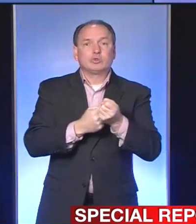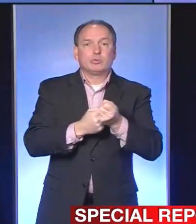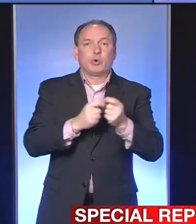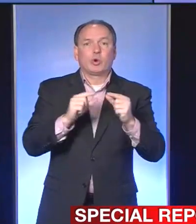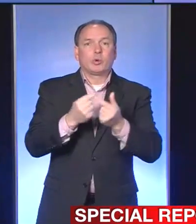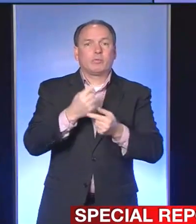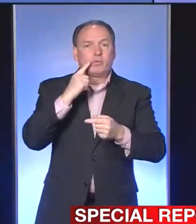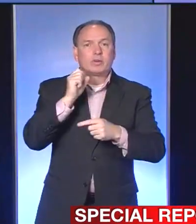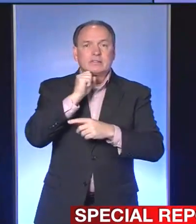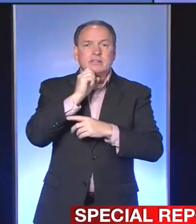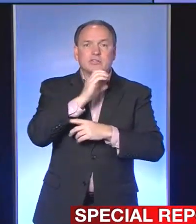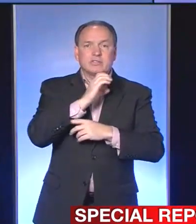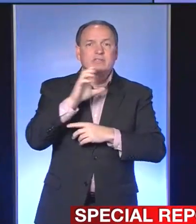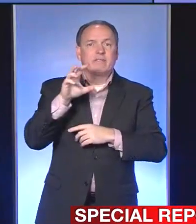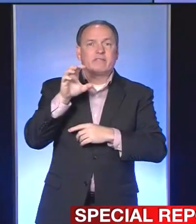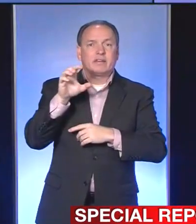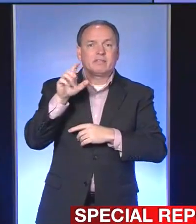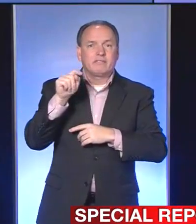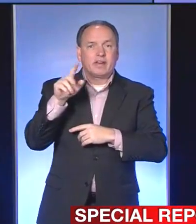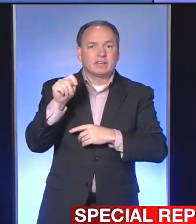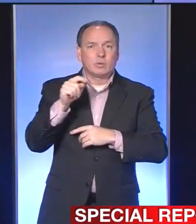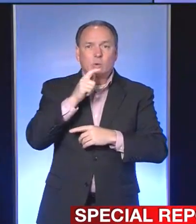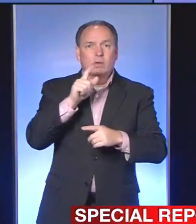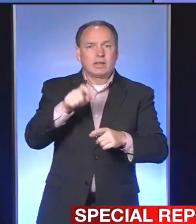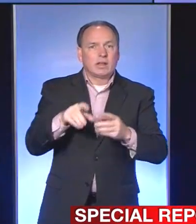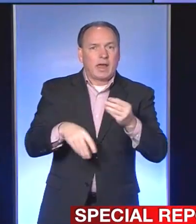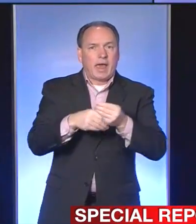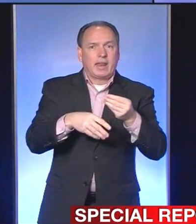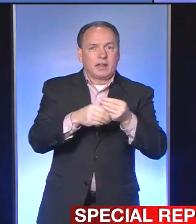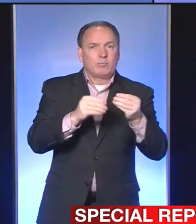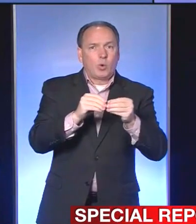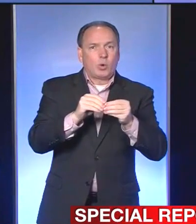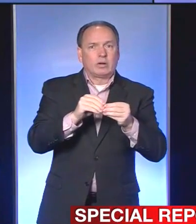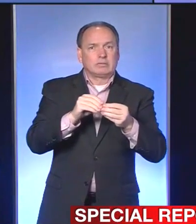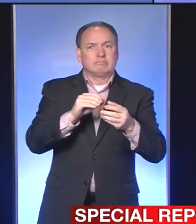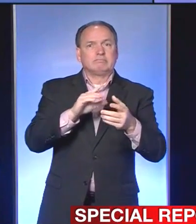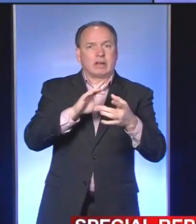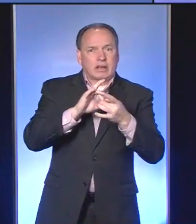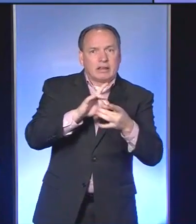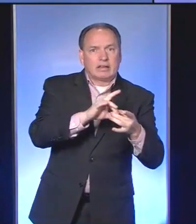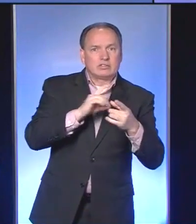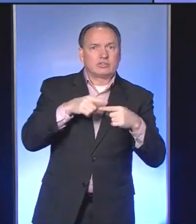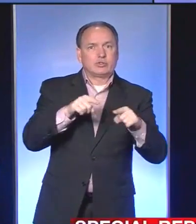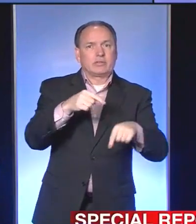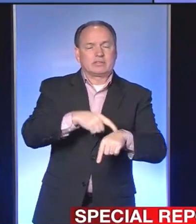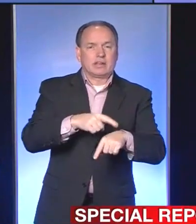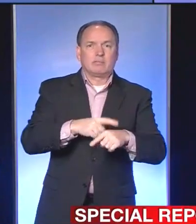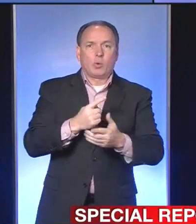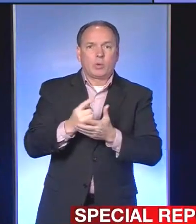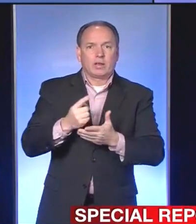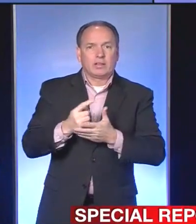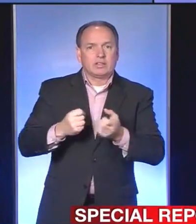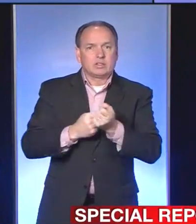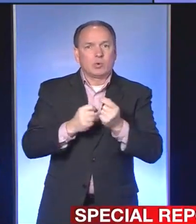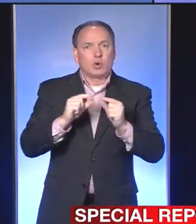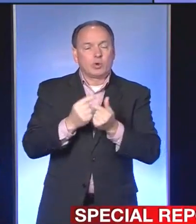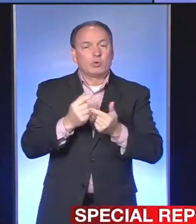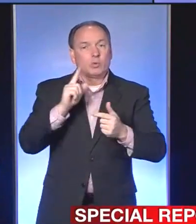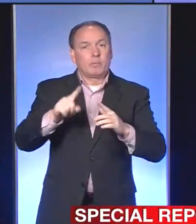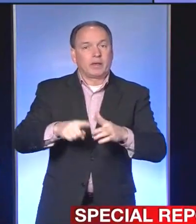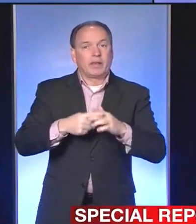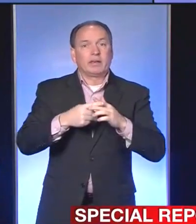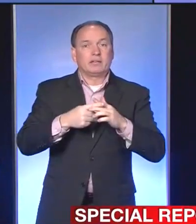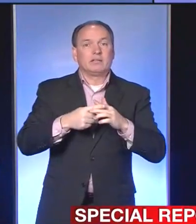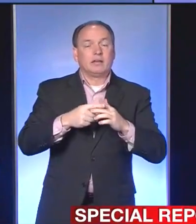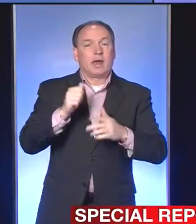veterans who are in need of added support or connection during this time. These weekly support groups will begin the week of